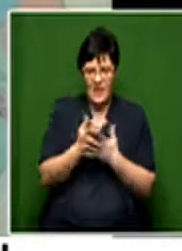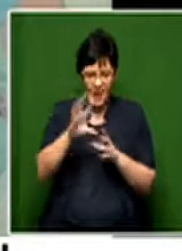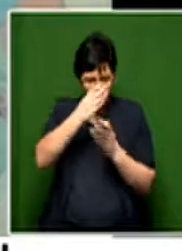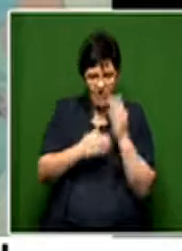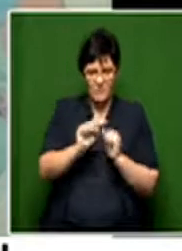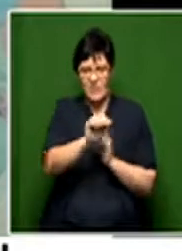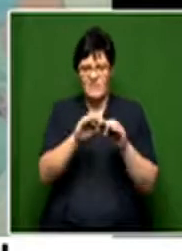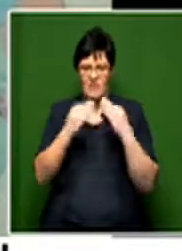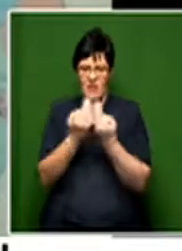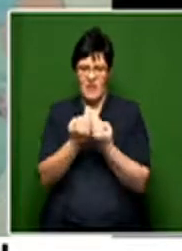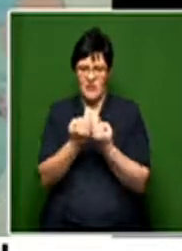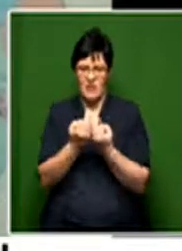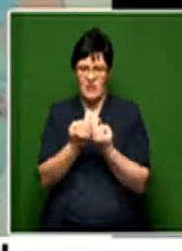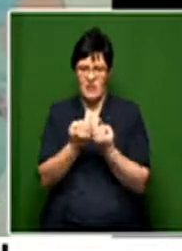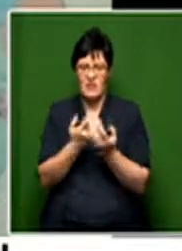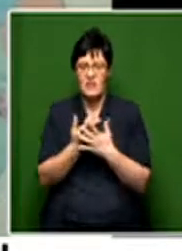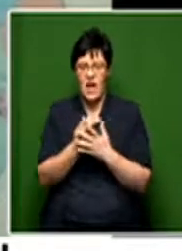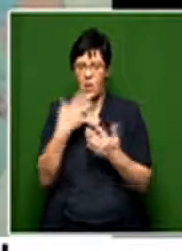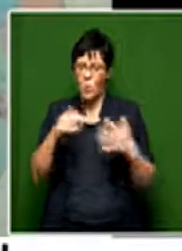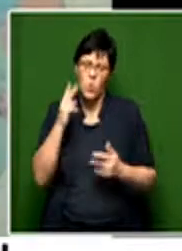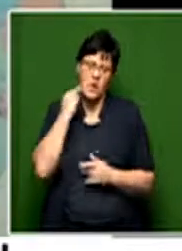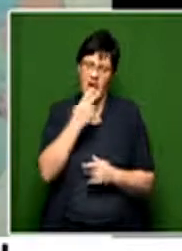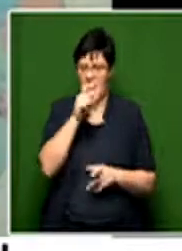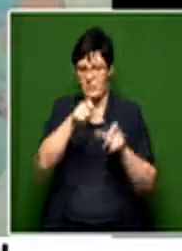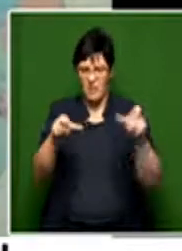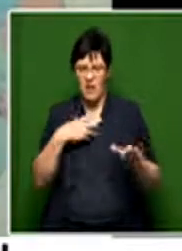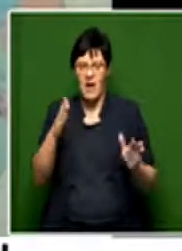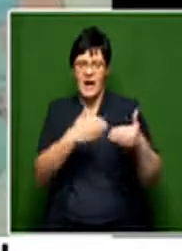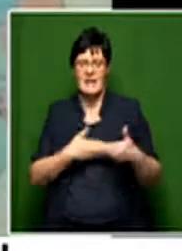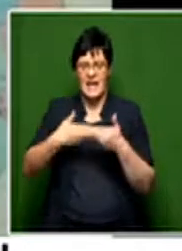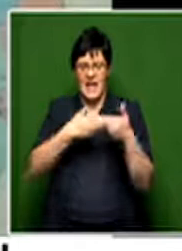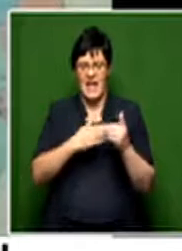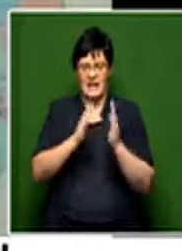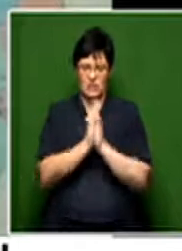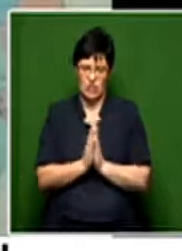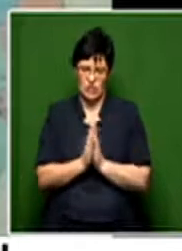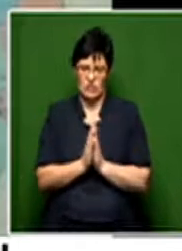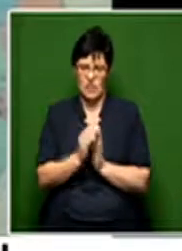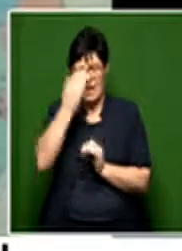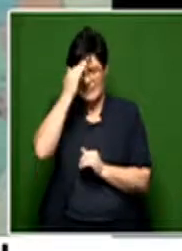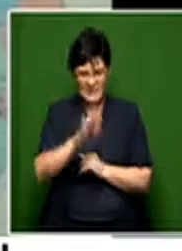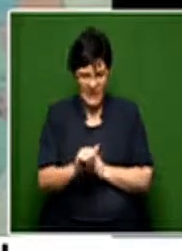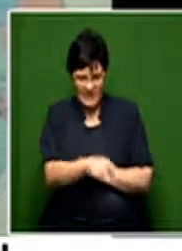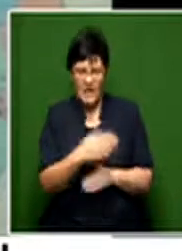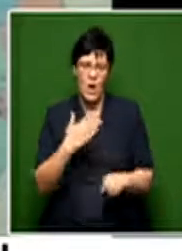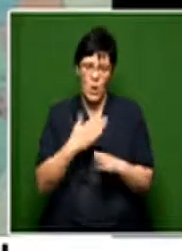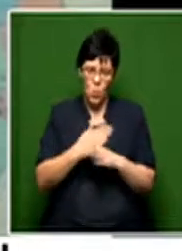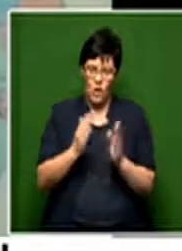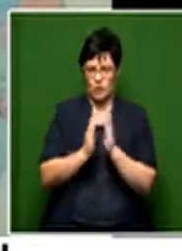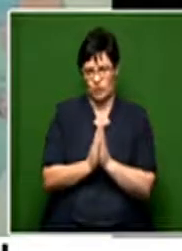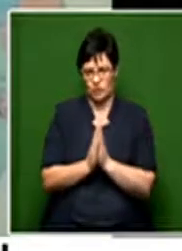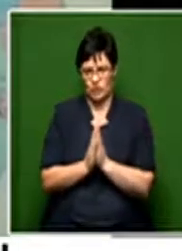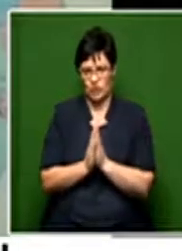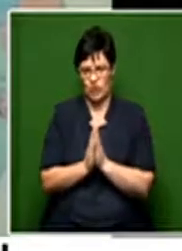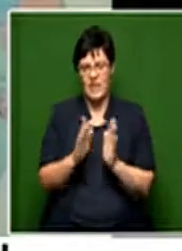family. What a beautiful bunch of people. And I'm now the caretaker of the church. I live at the church. I work at the church and